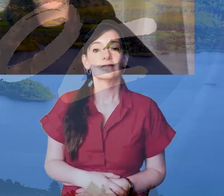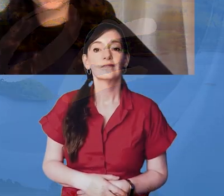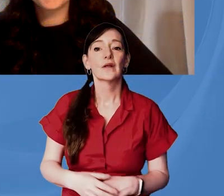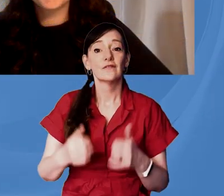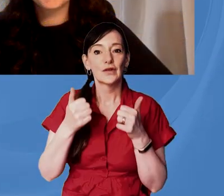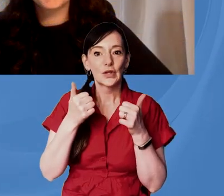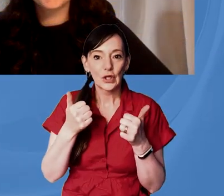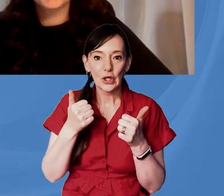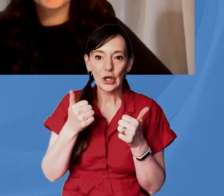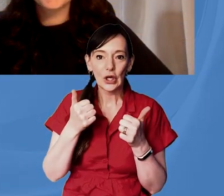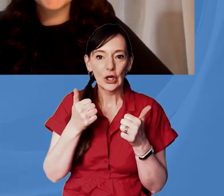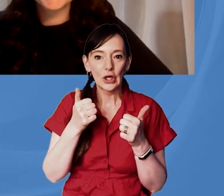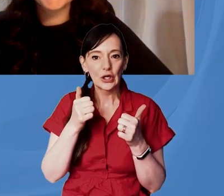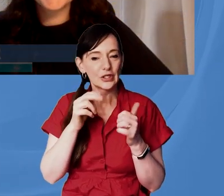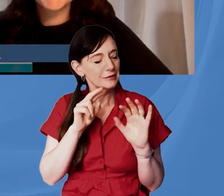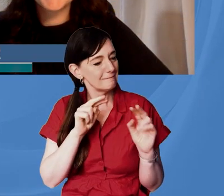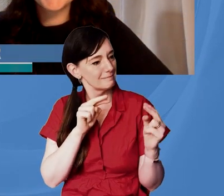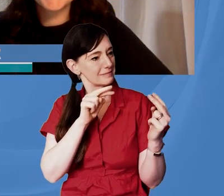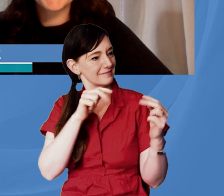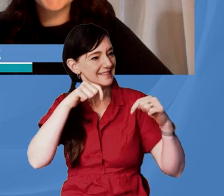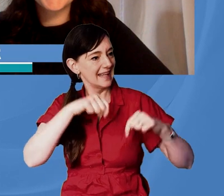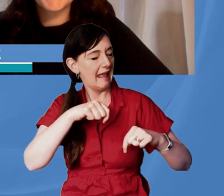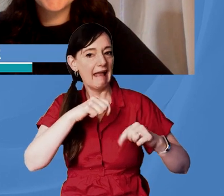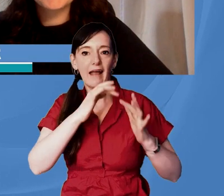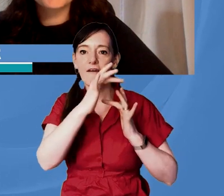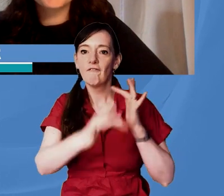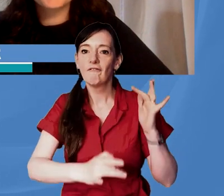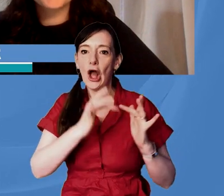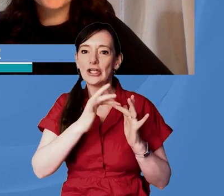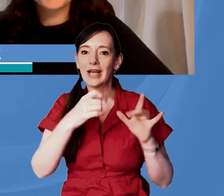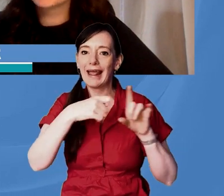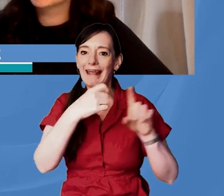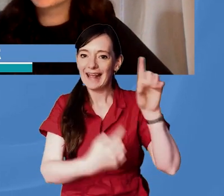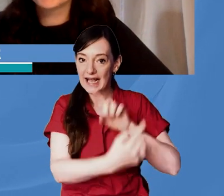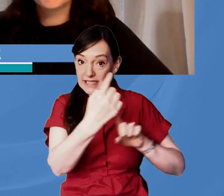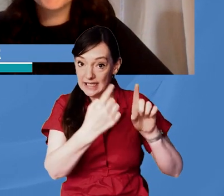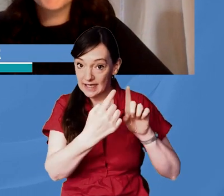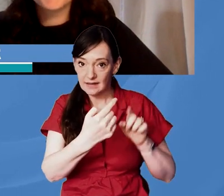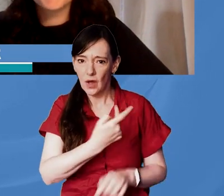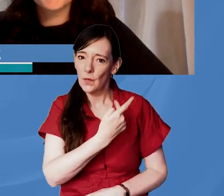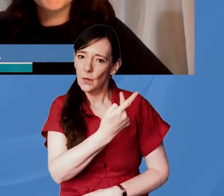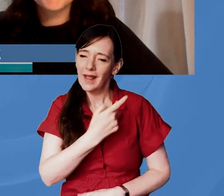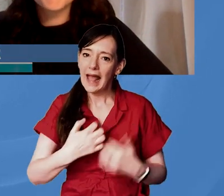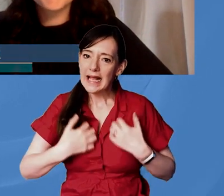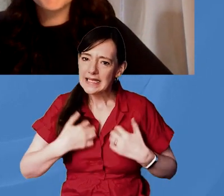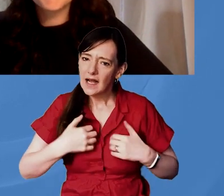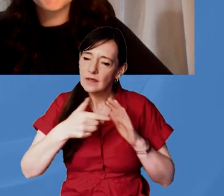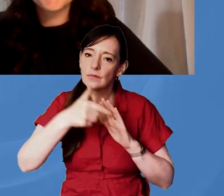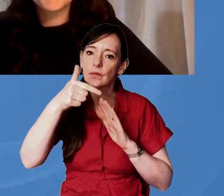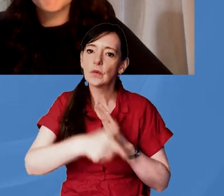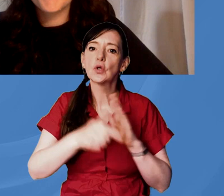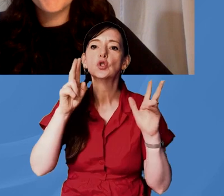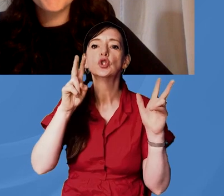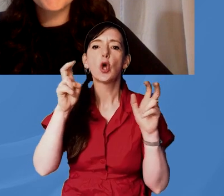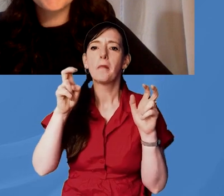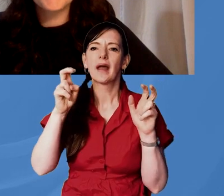well it's uh great to be with you at virtually keswick isn't it christy and uh we're really excited to be digging into the topic